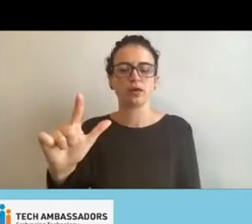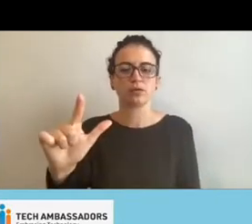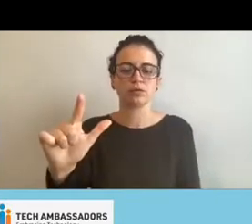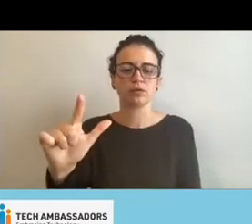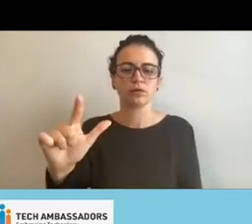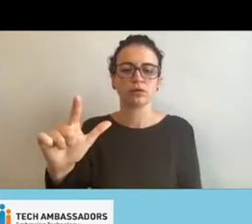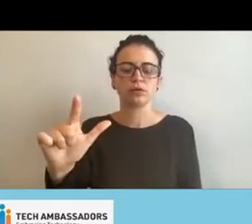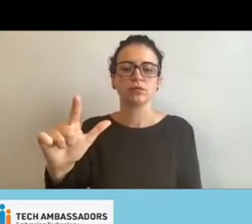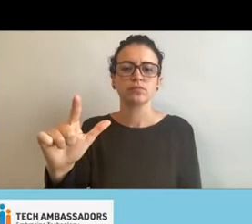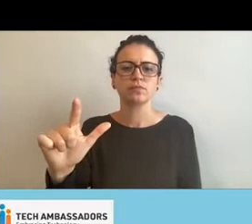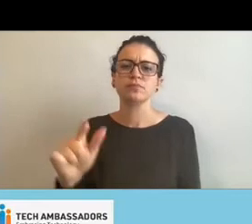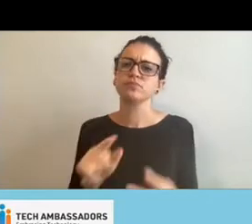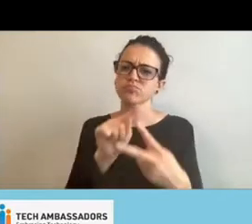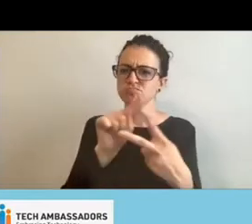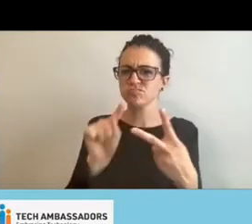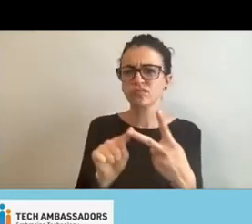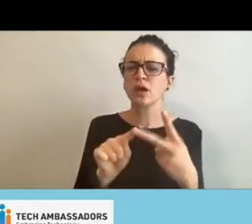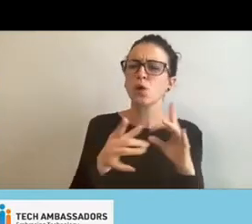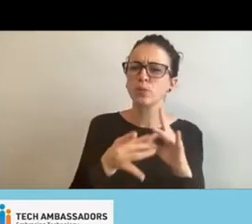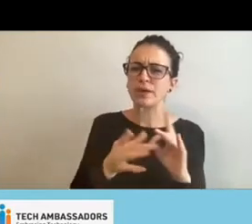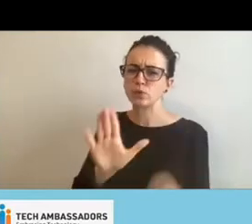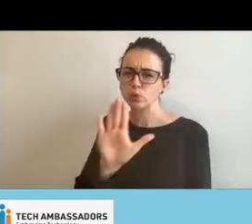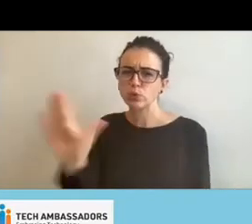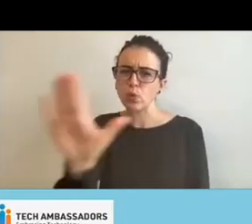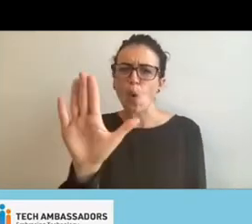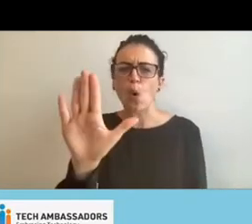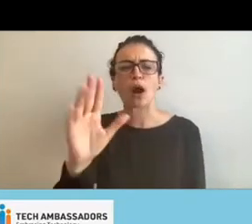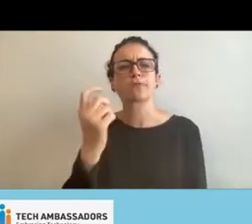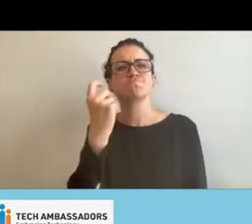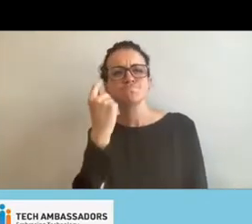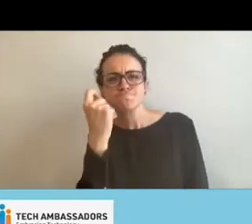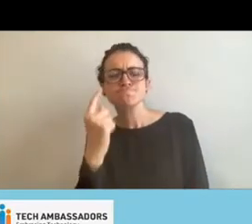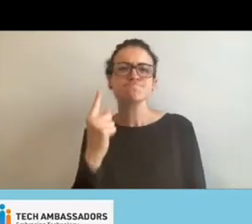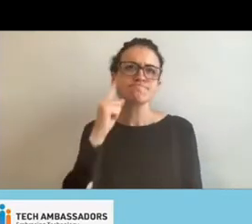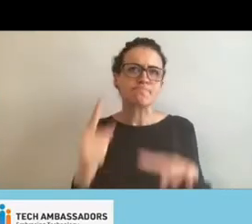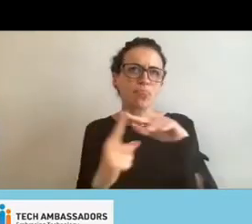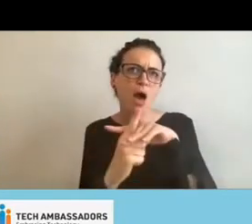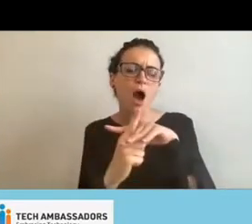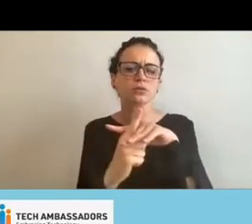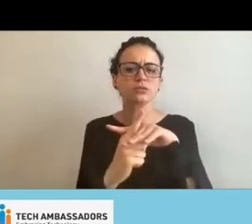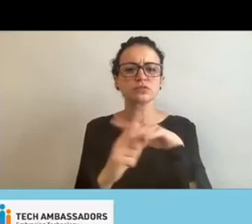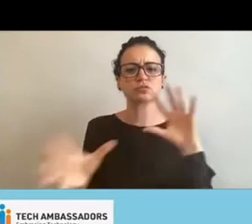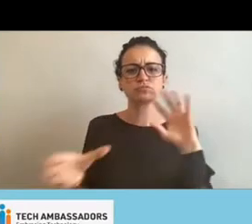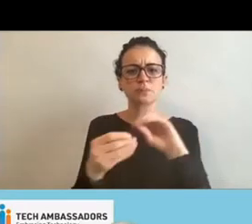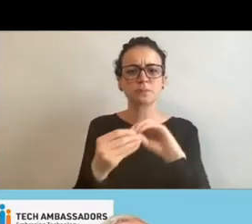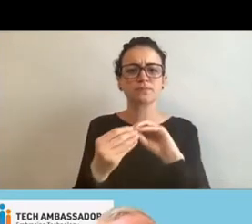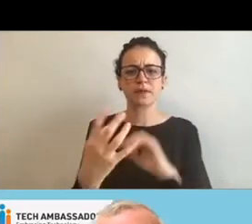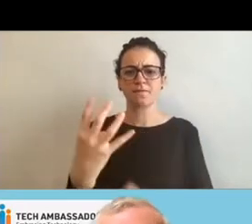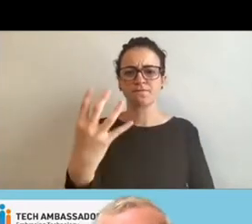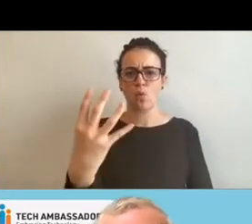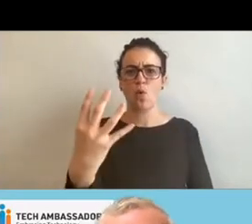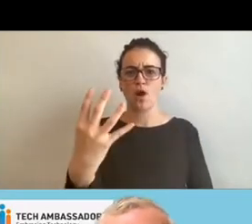These are your impressions and thoughts, um, uh, you know, about four questions, um,